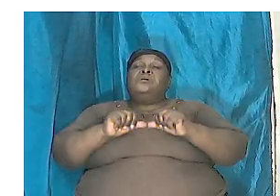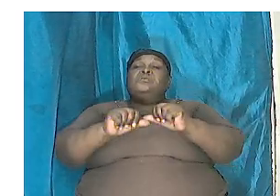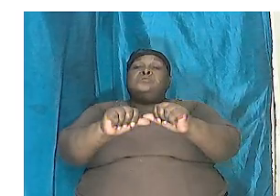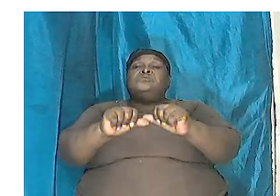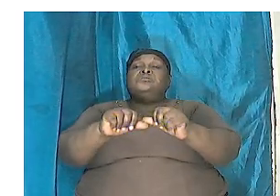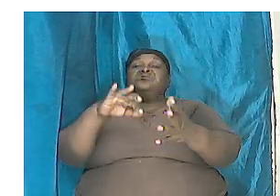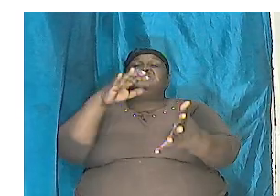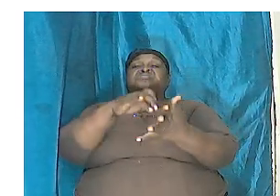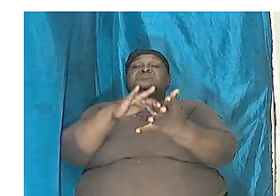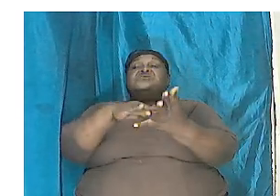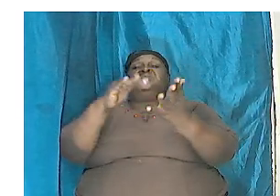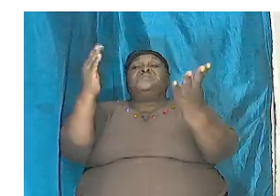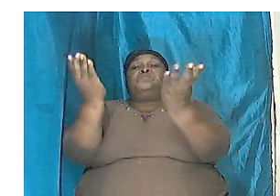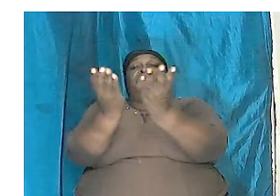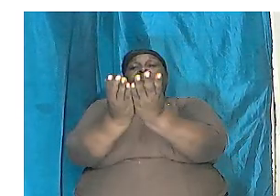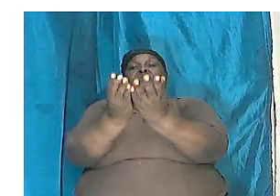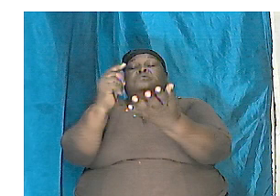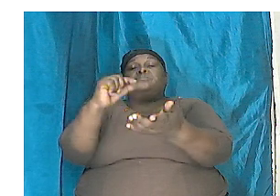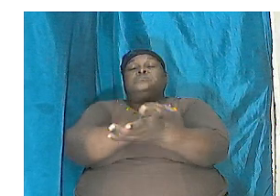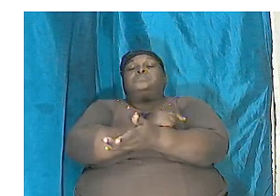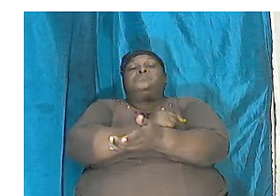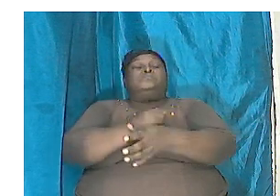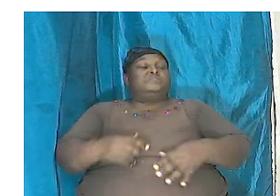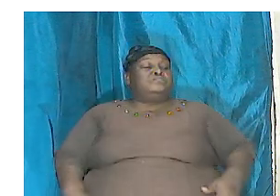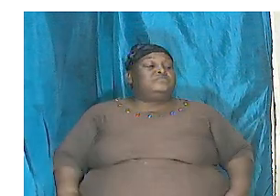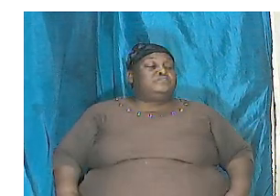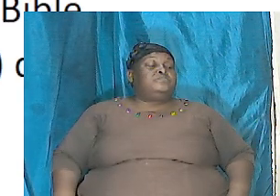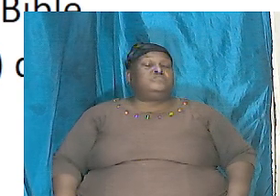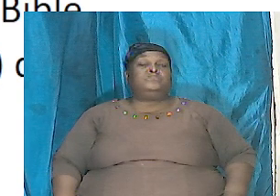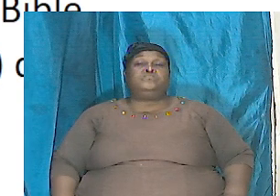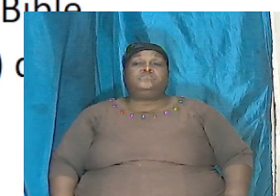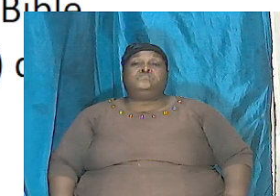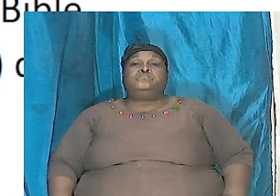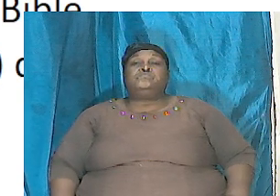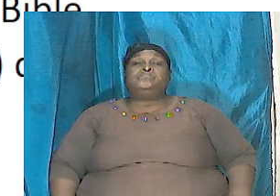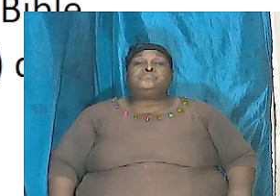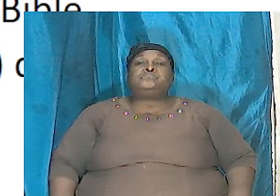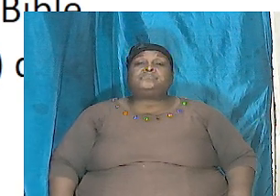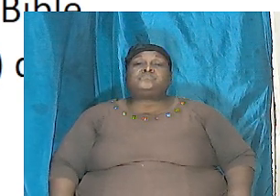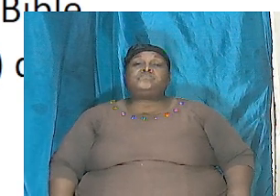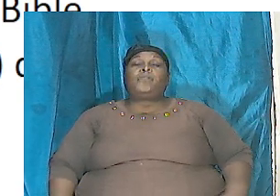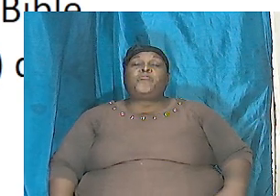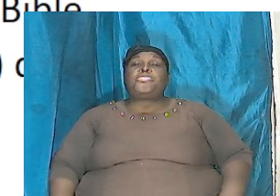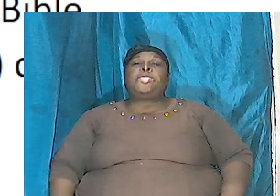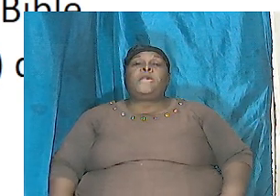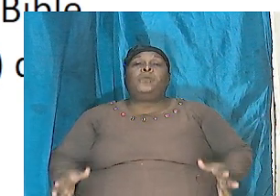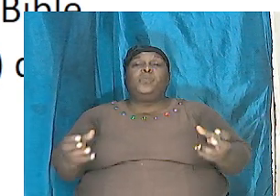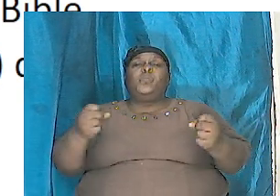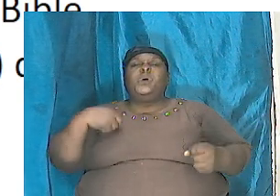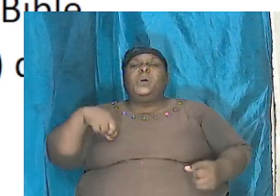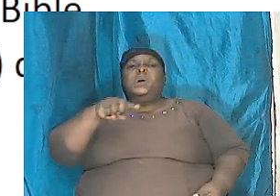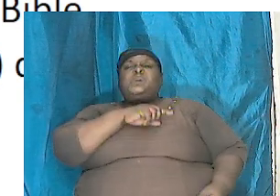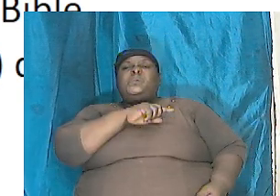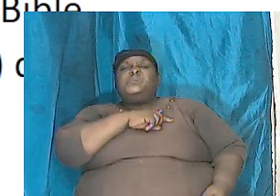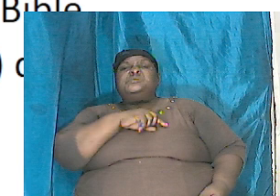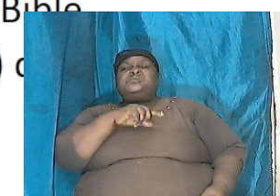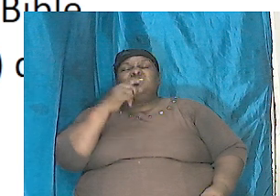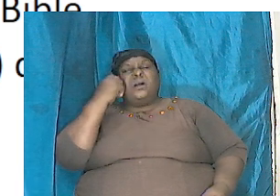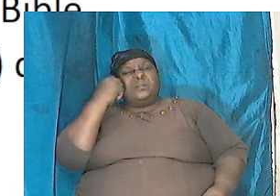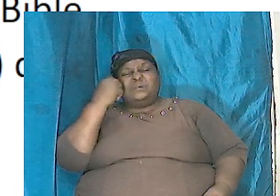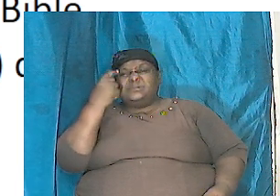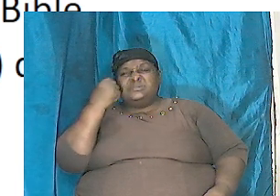book of Genesis alright we want us to understand and I said it before